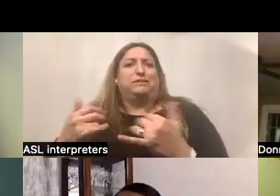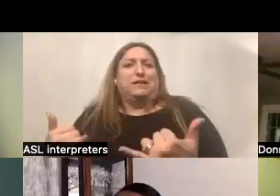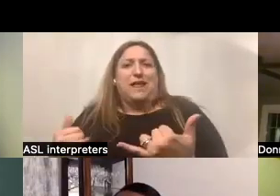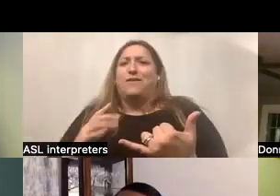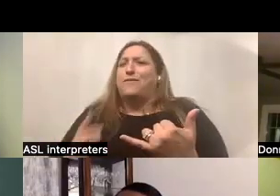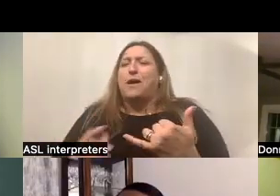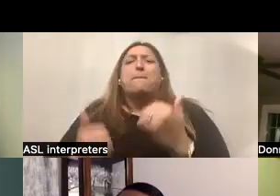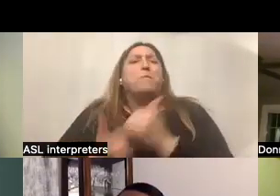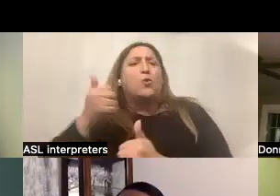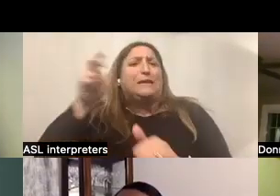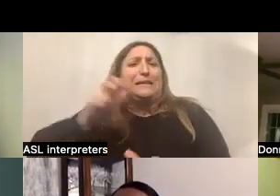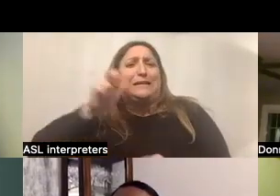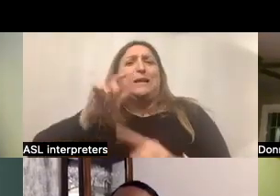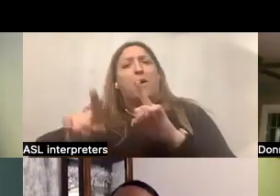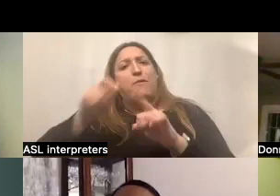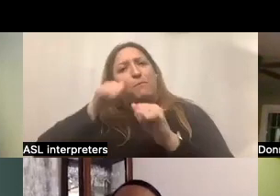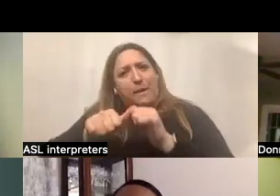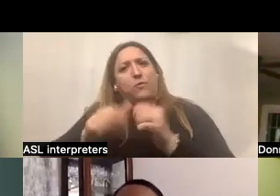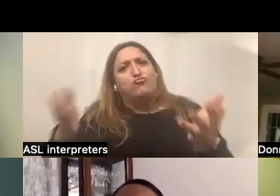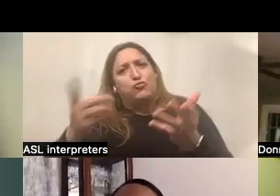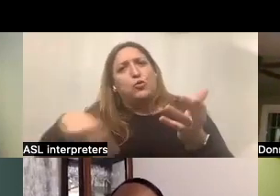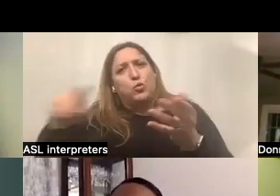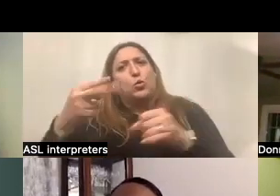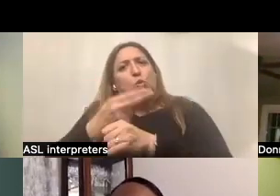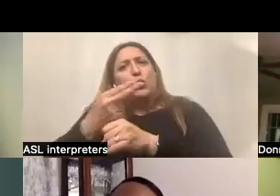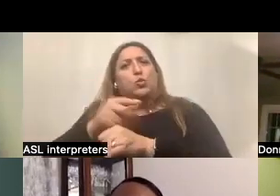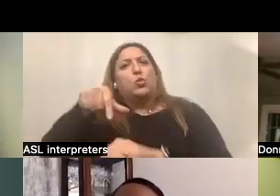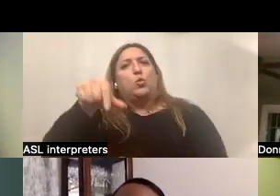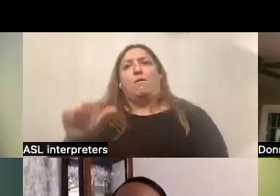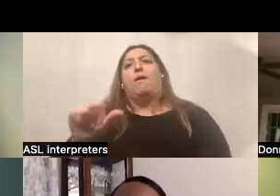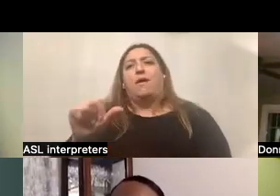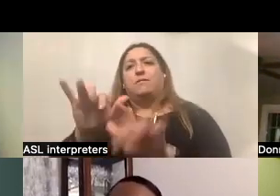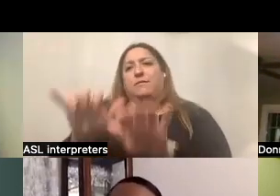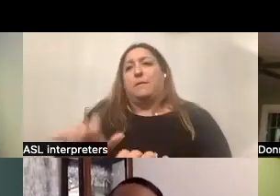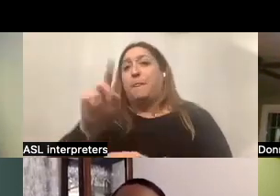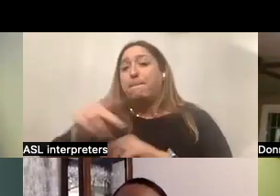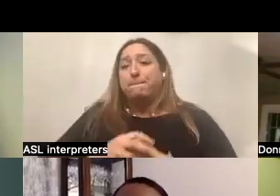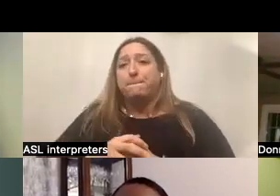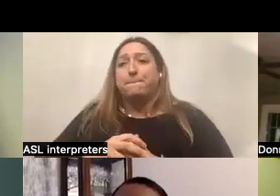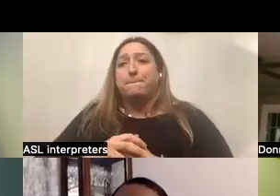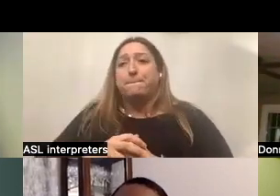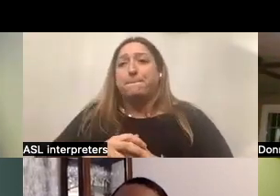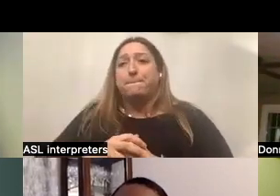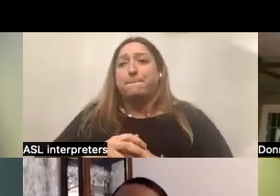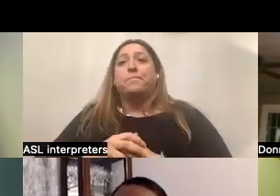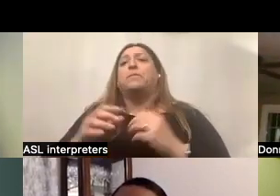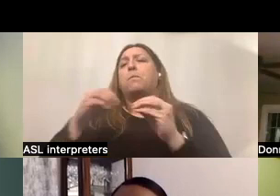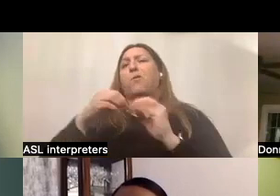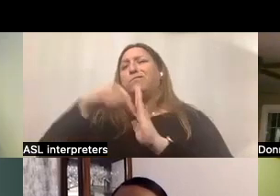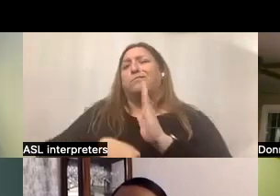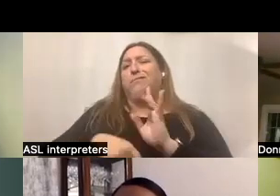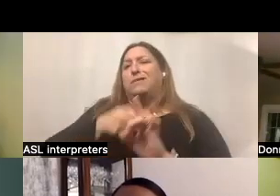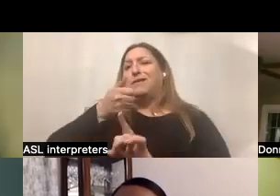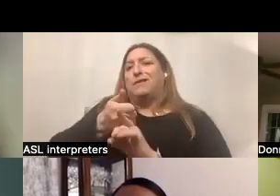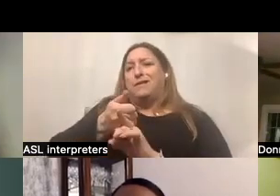listening session, but please be encouraged you to use the Q and A. So in this digging deeper on the self-directed